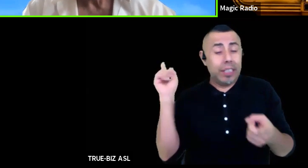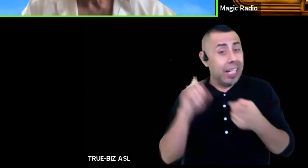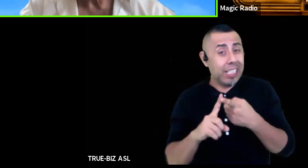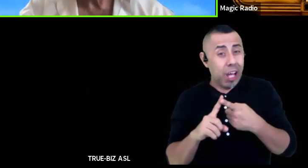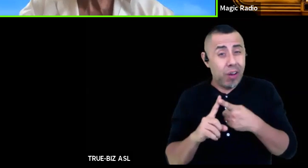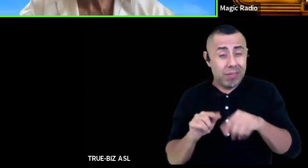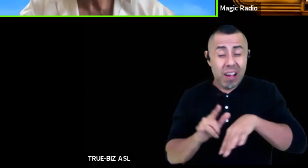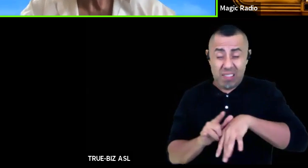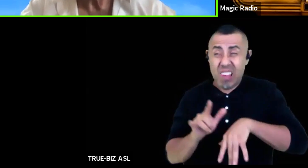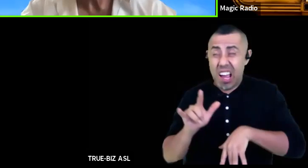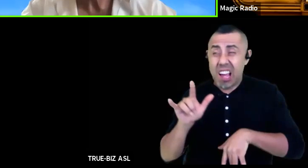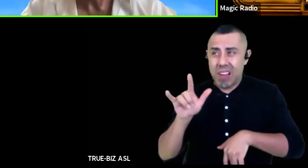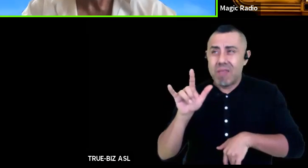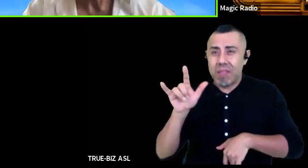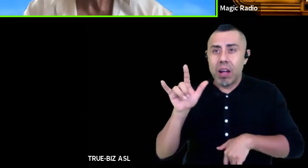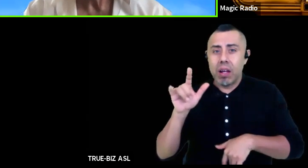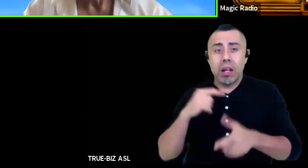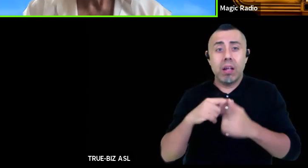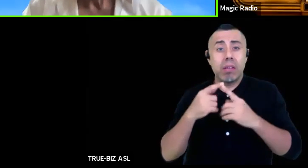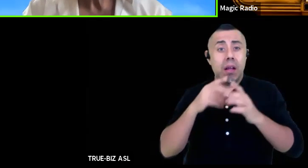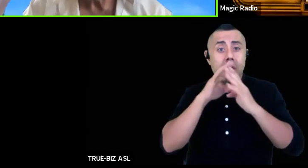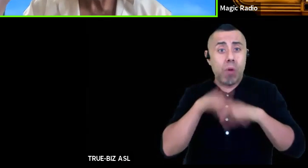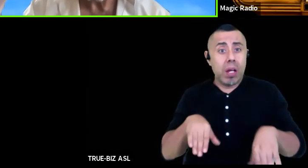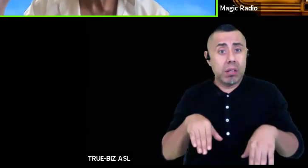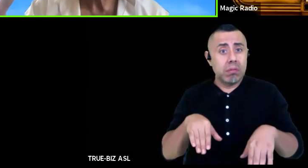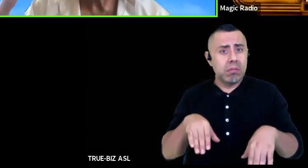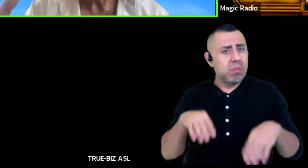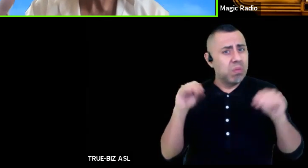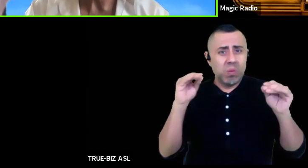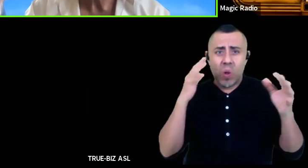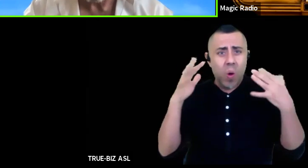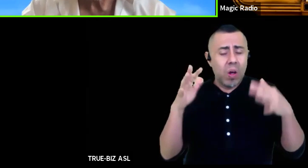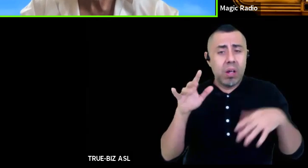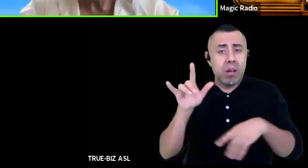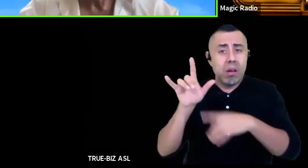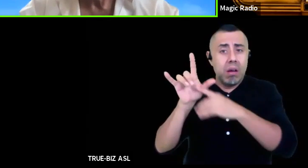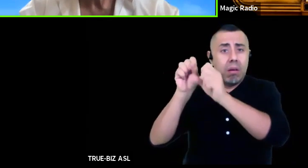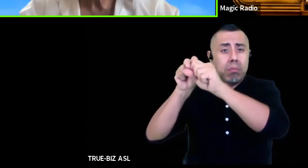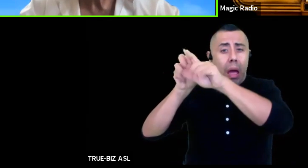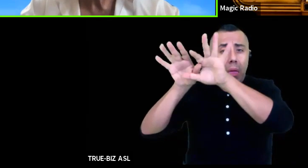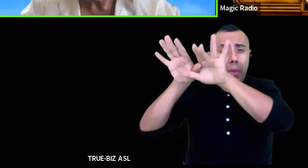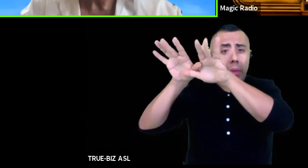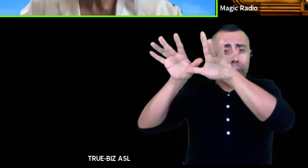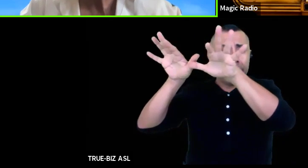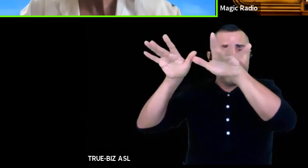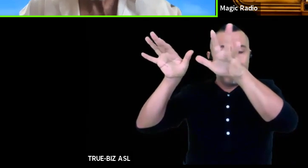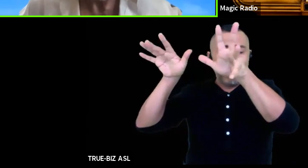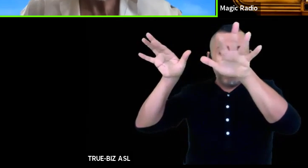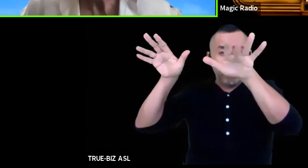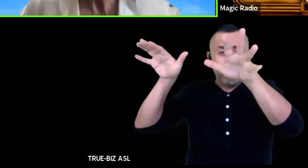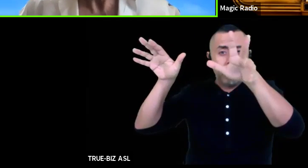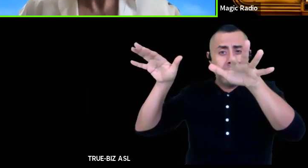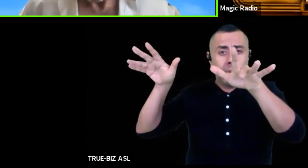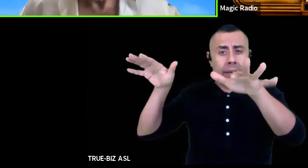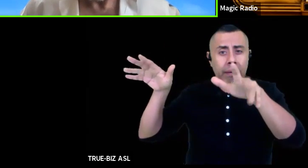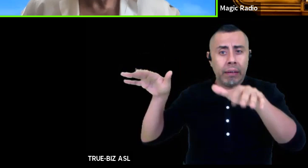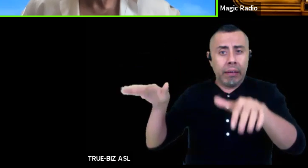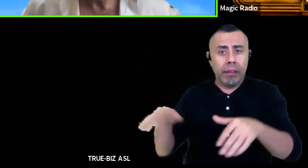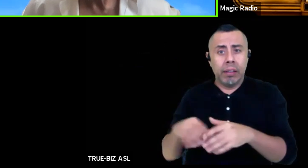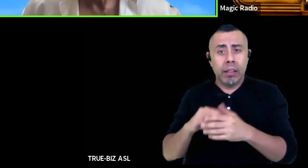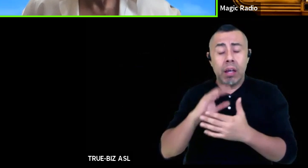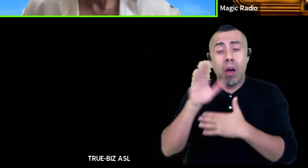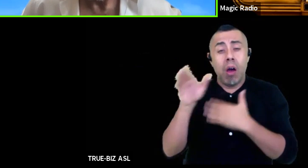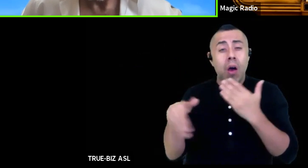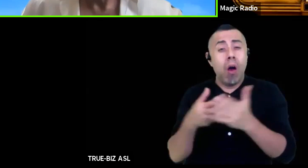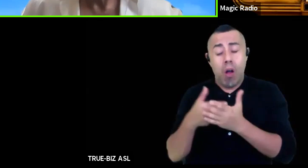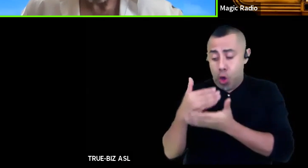my airplane falls apart flood panels and women are silently disengaged from each other and while i